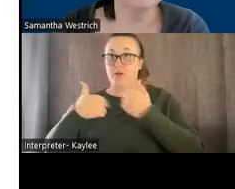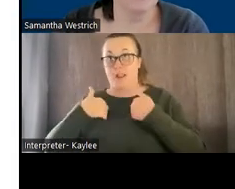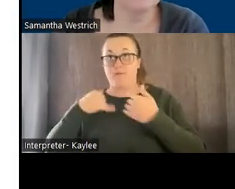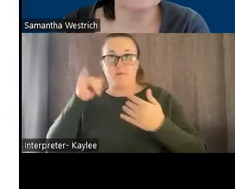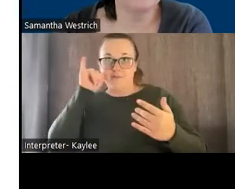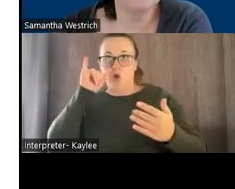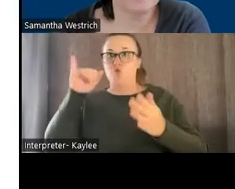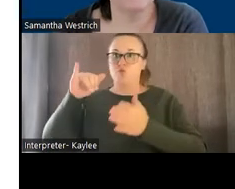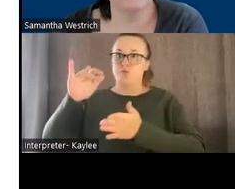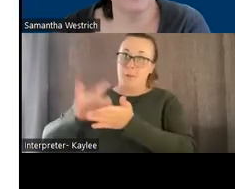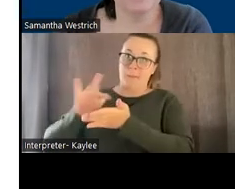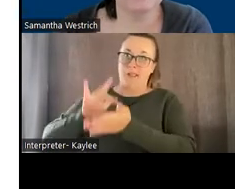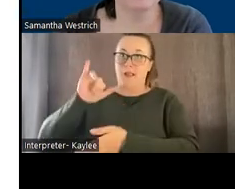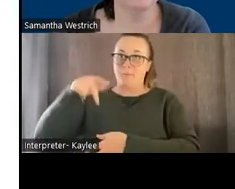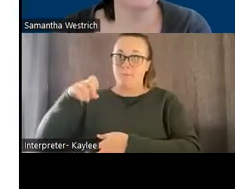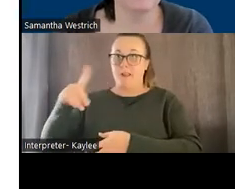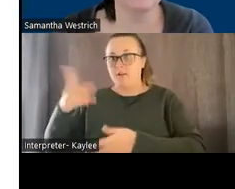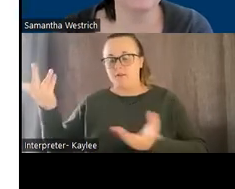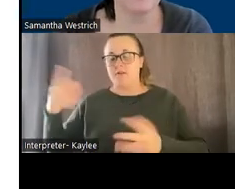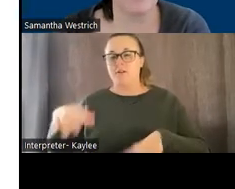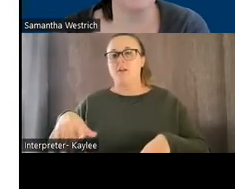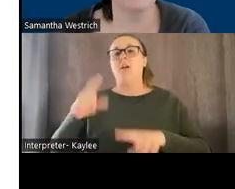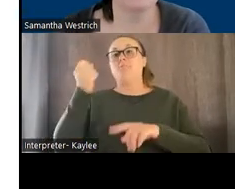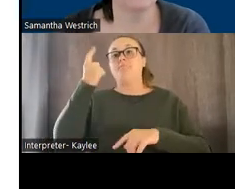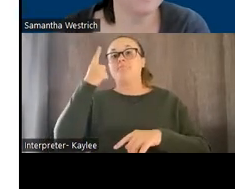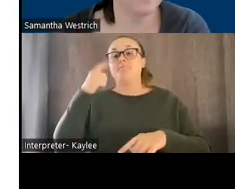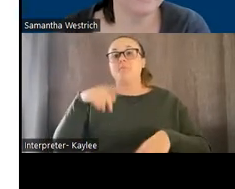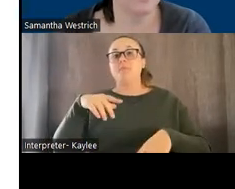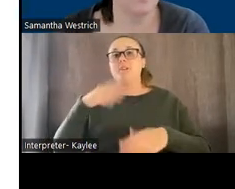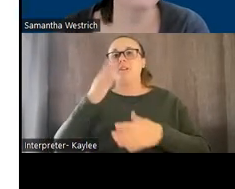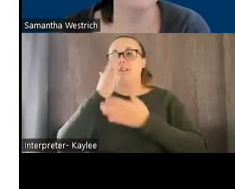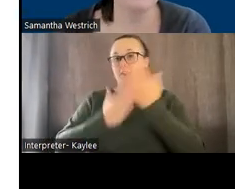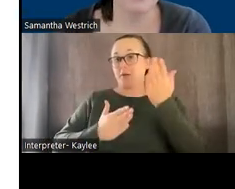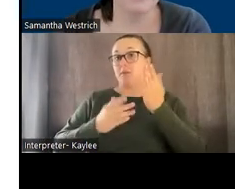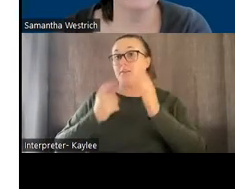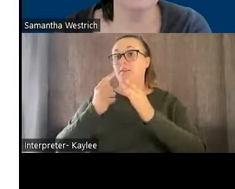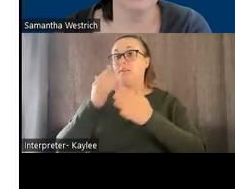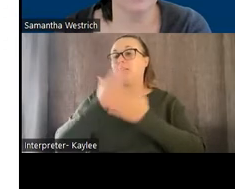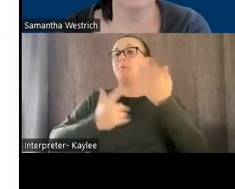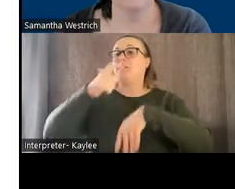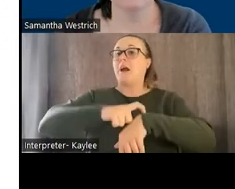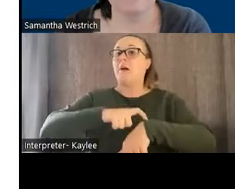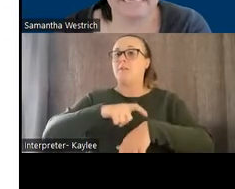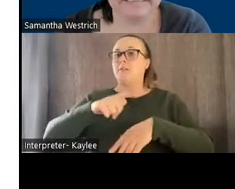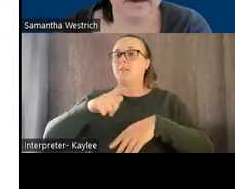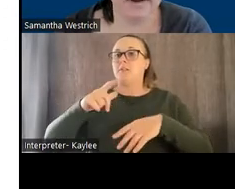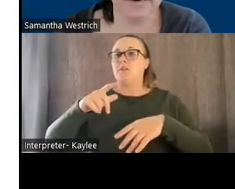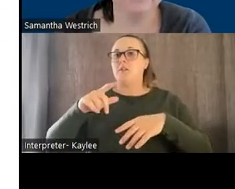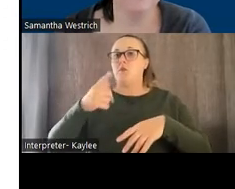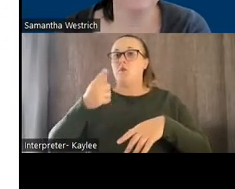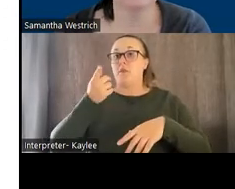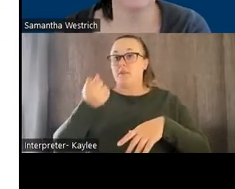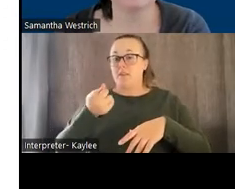There are different times during the year where the app is 50% off. So October was AAC